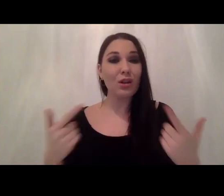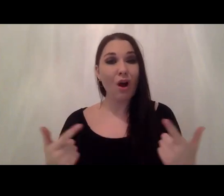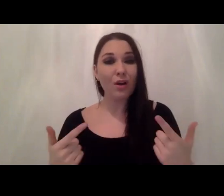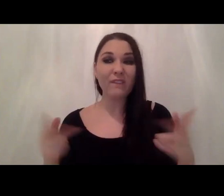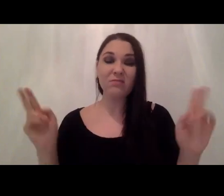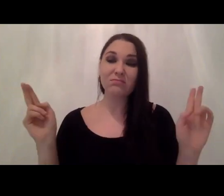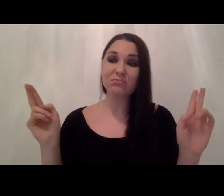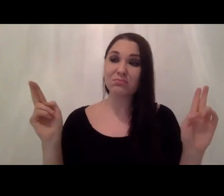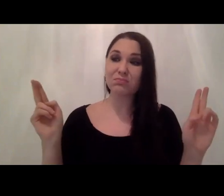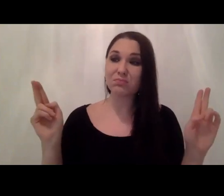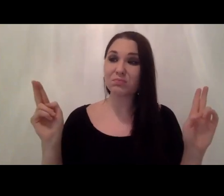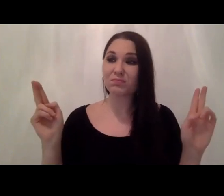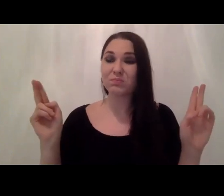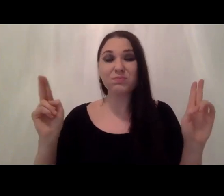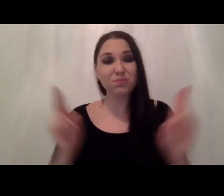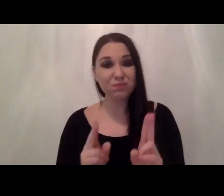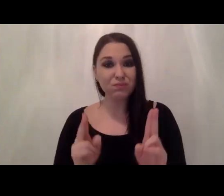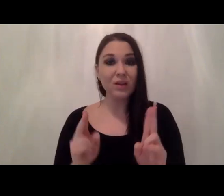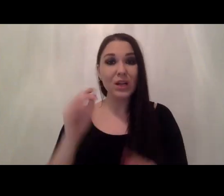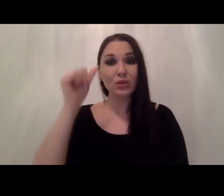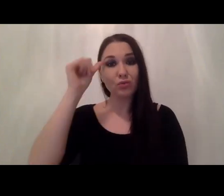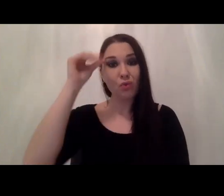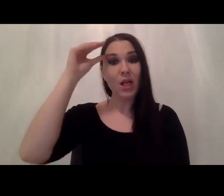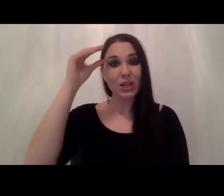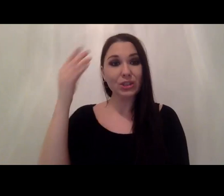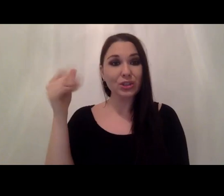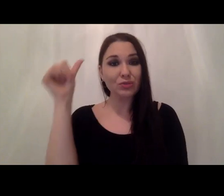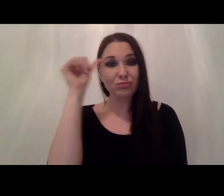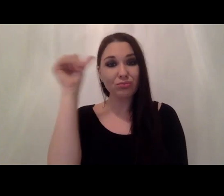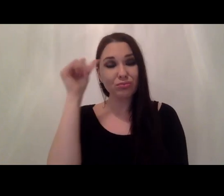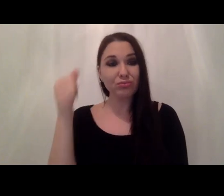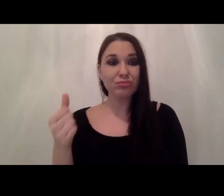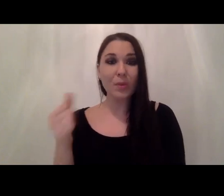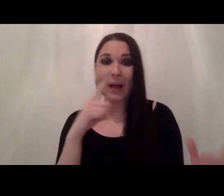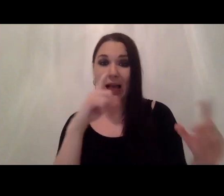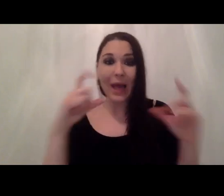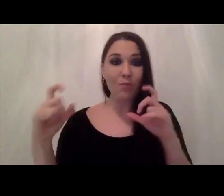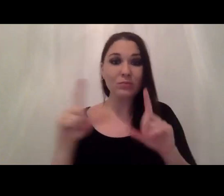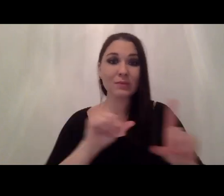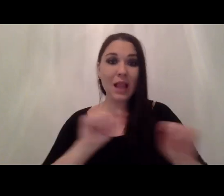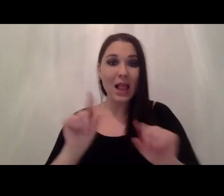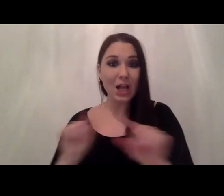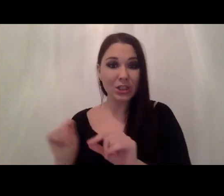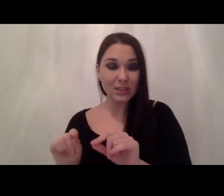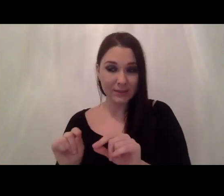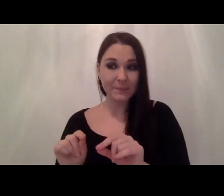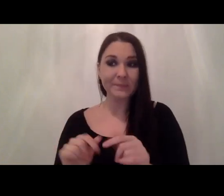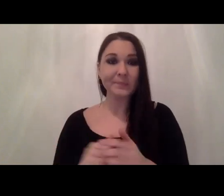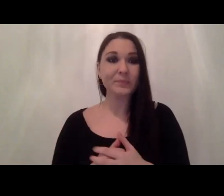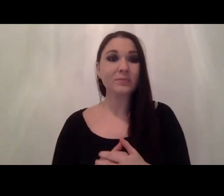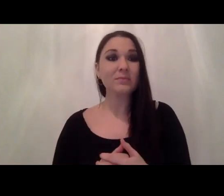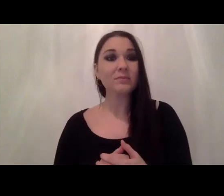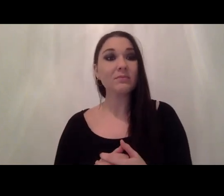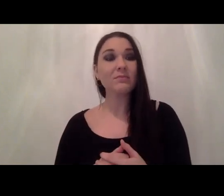um of knowledge about uh camera selection uh hardware selection hardware for